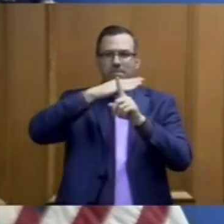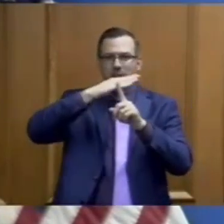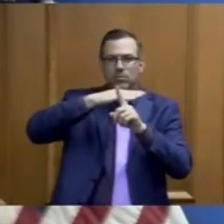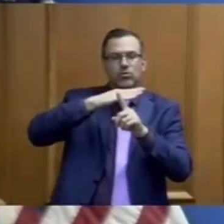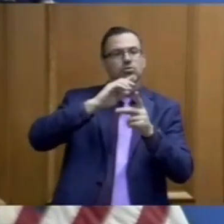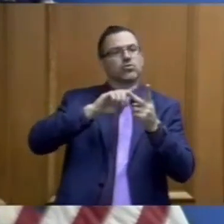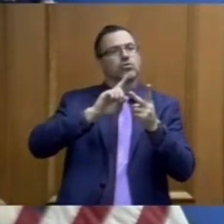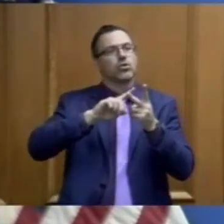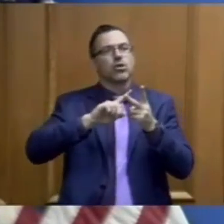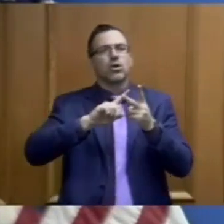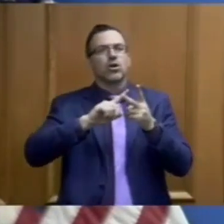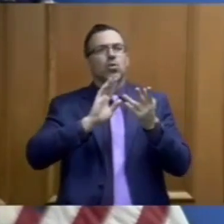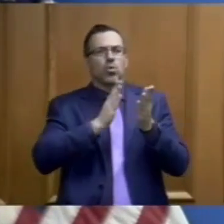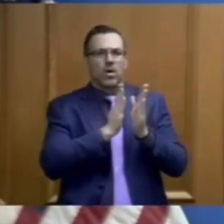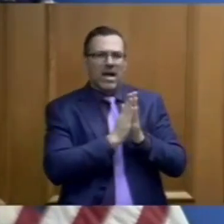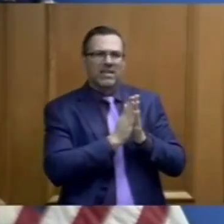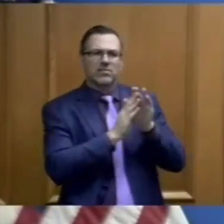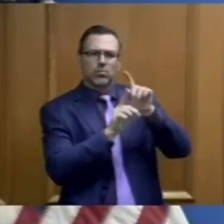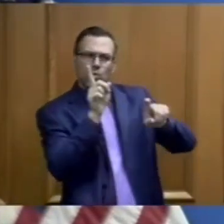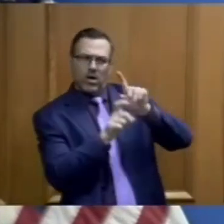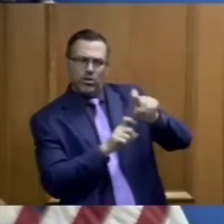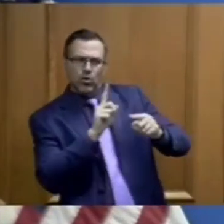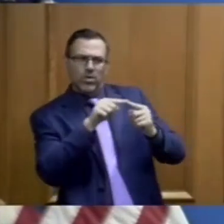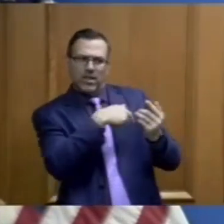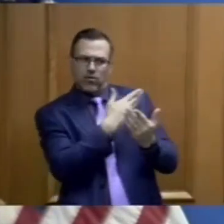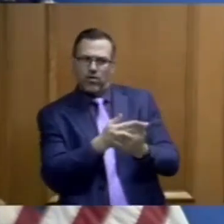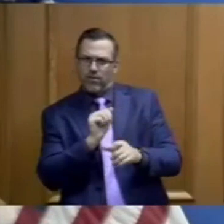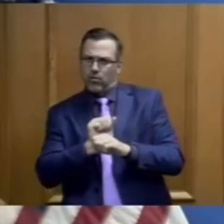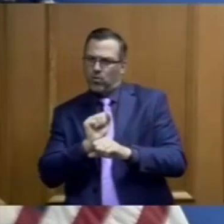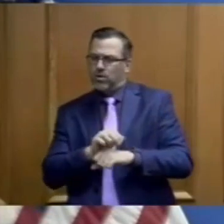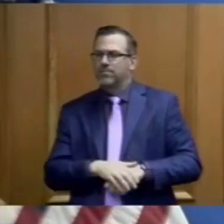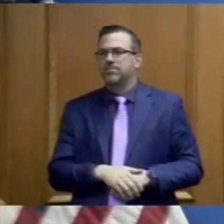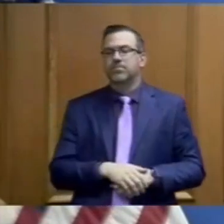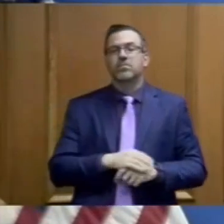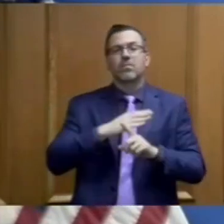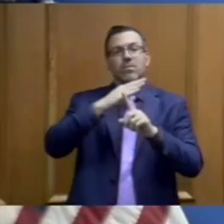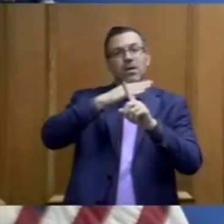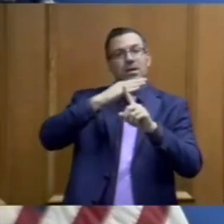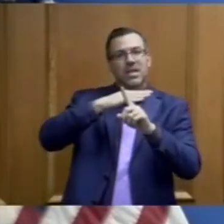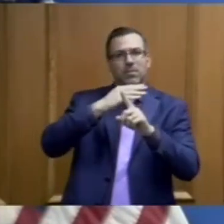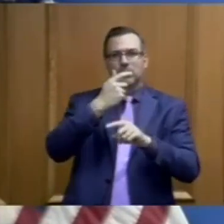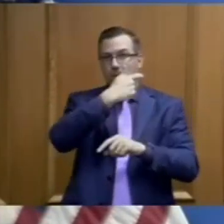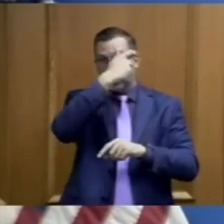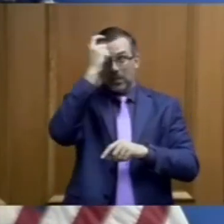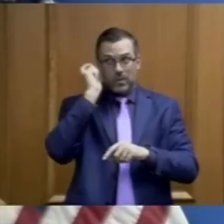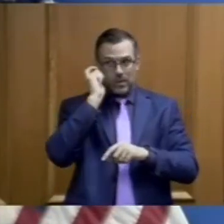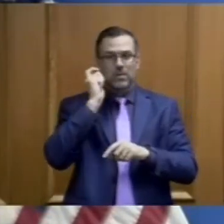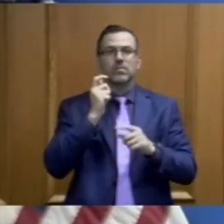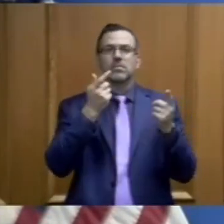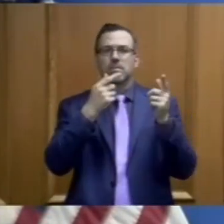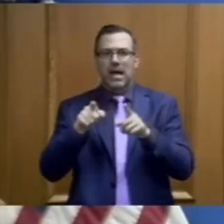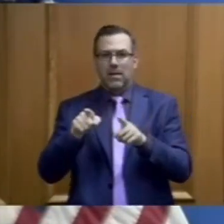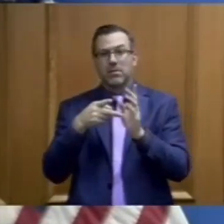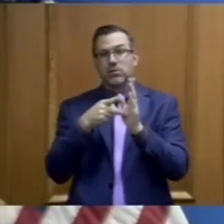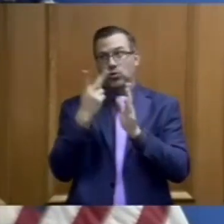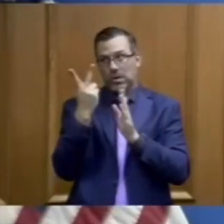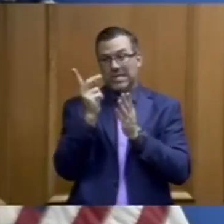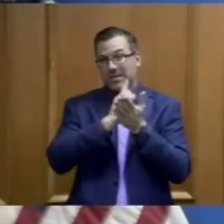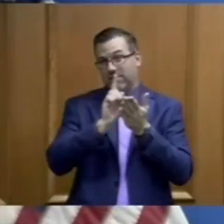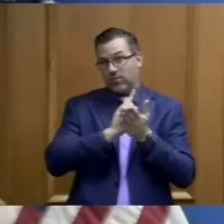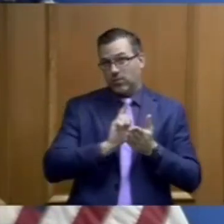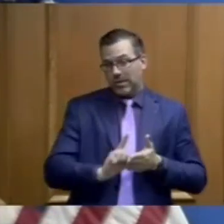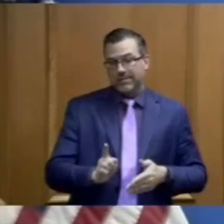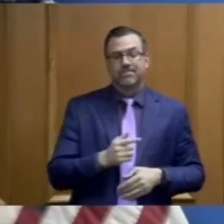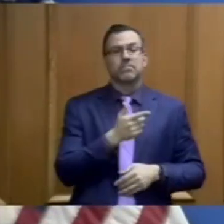reported to work. Inmates received temperature checks and health assessments twice each week and are closely